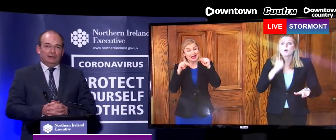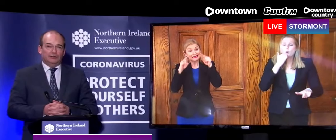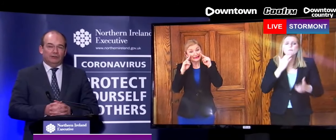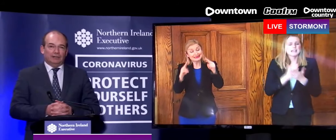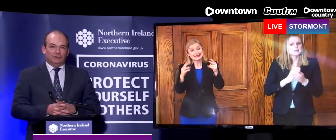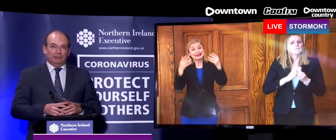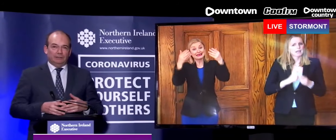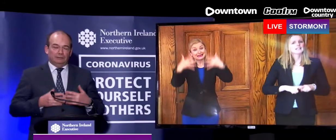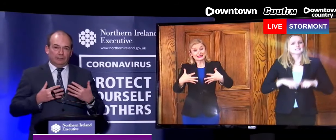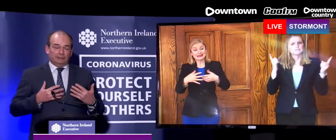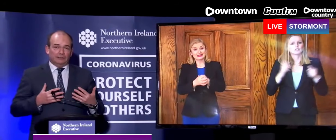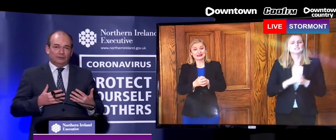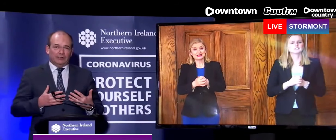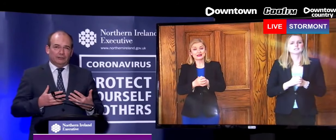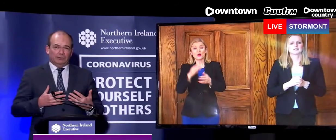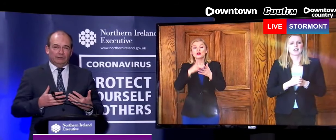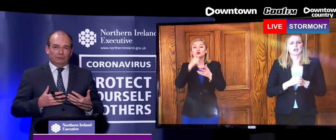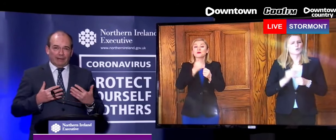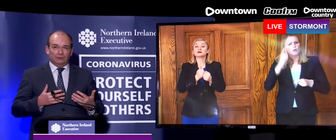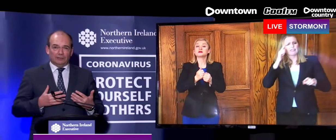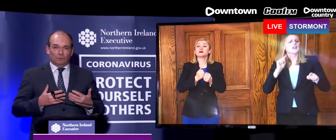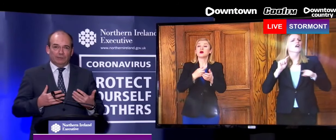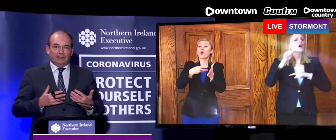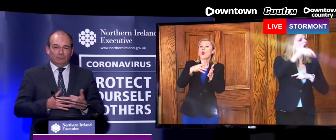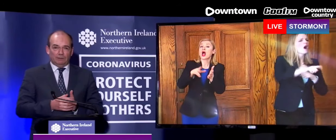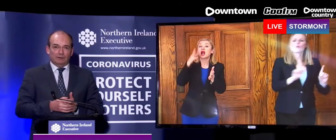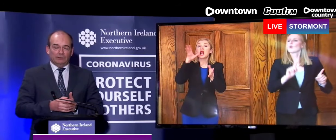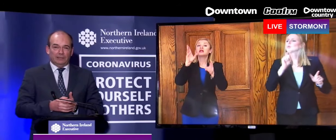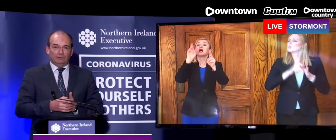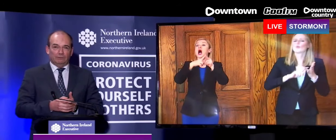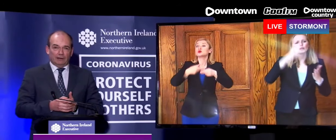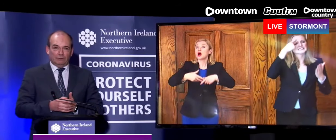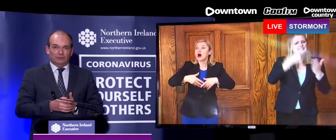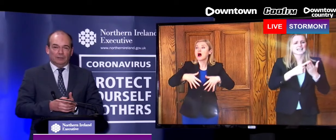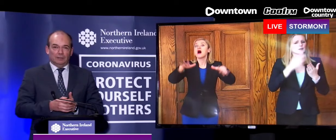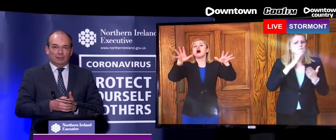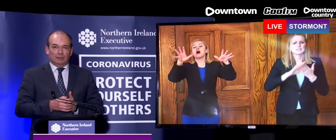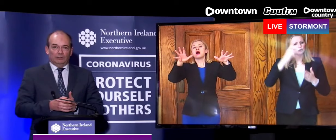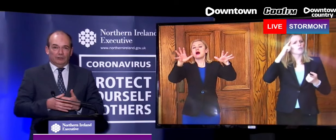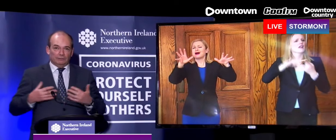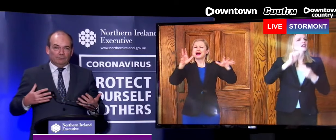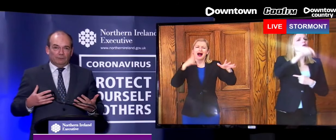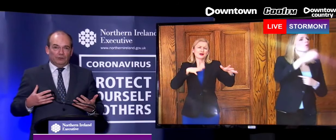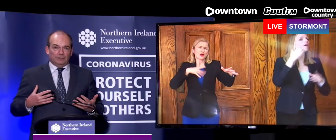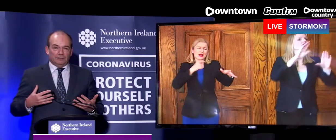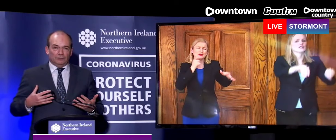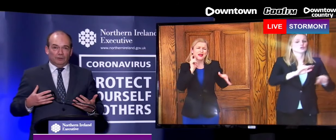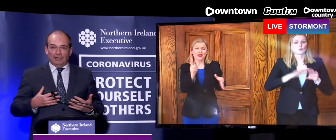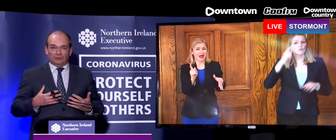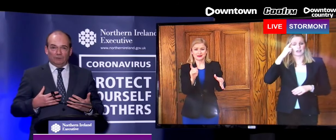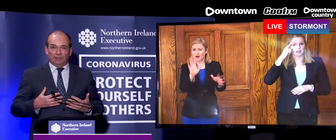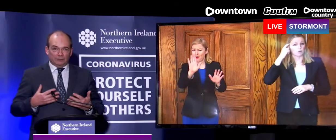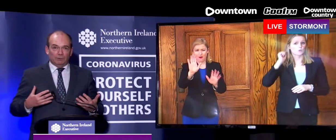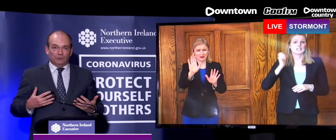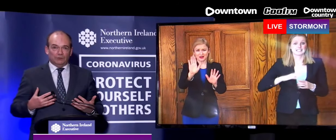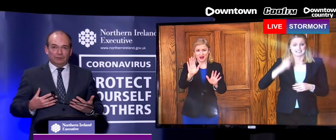the term exit strategy because we need to remind ourselves what we're dealing with here. We're dealing with a virus which none of us have immunity to